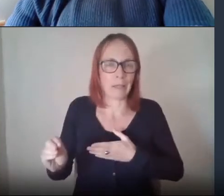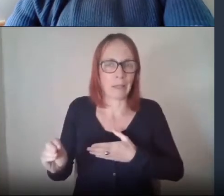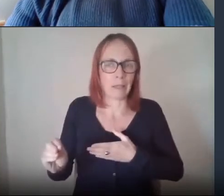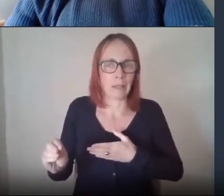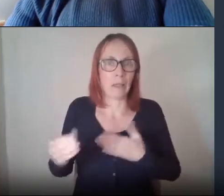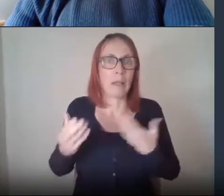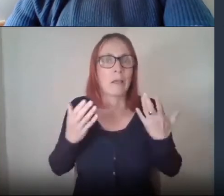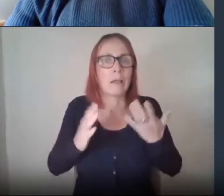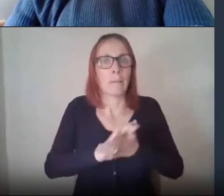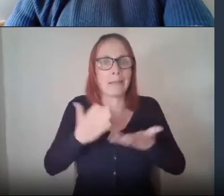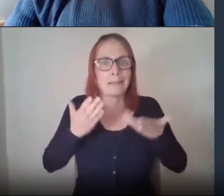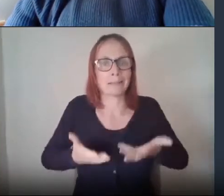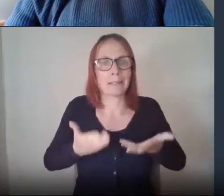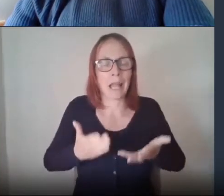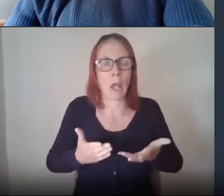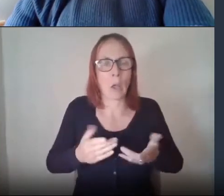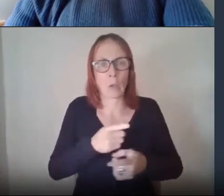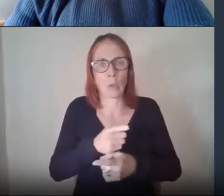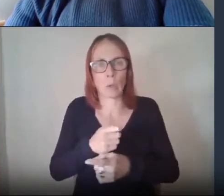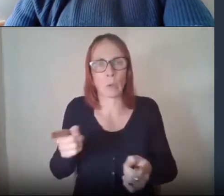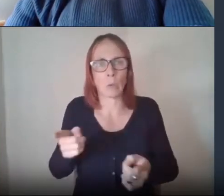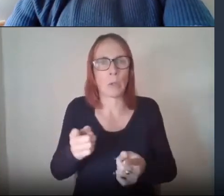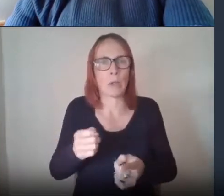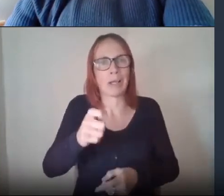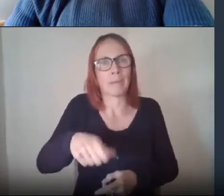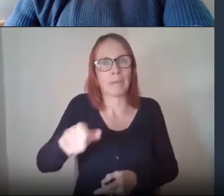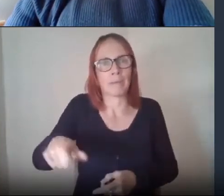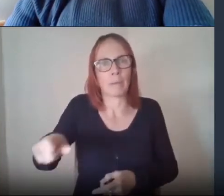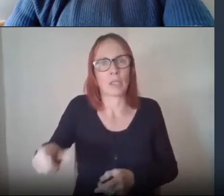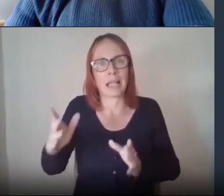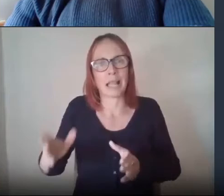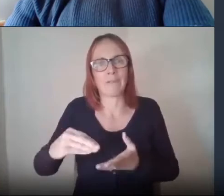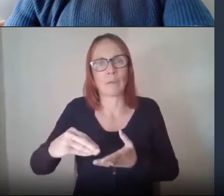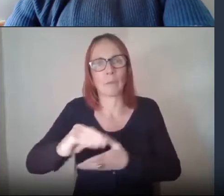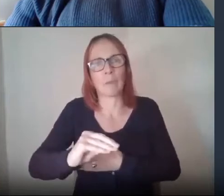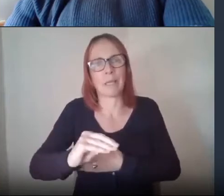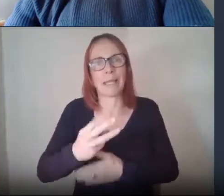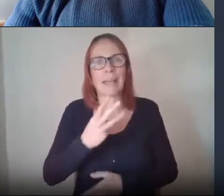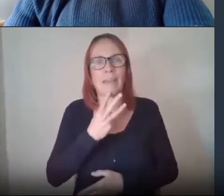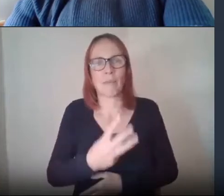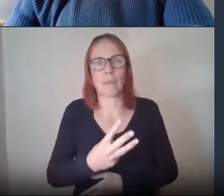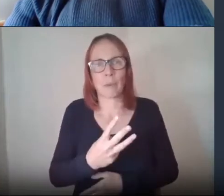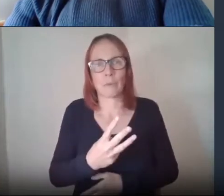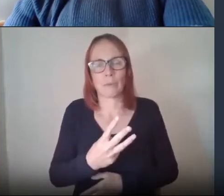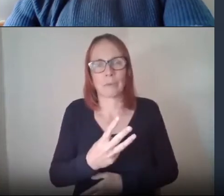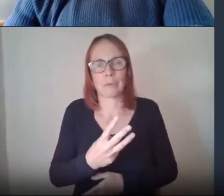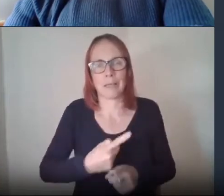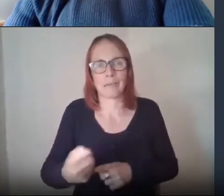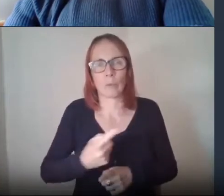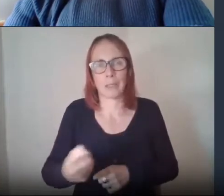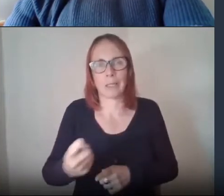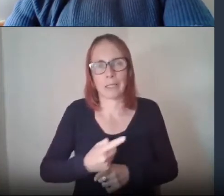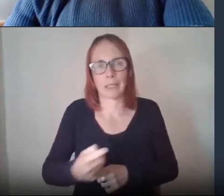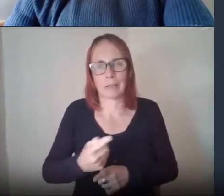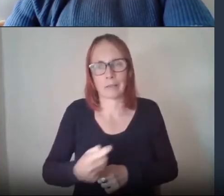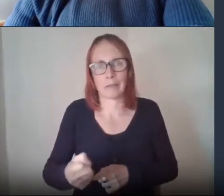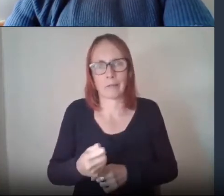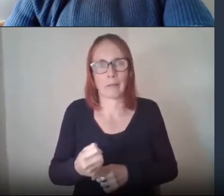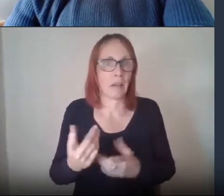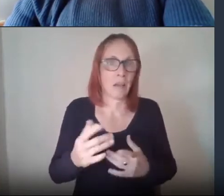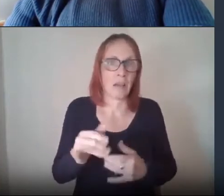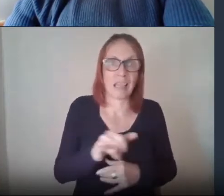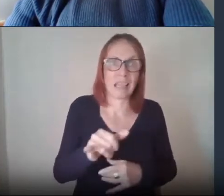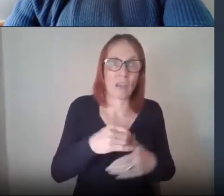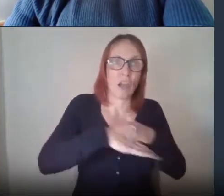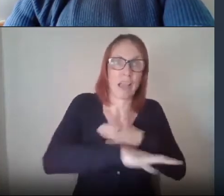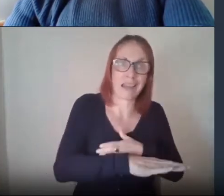pound a week per person whether you're getting you're coming in or whether you're um getting a delivery and that just